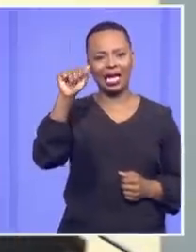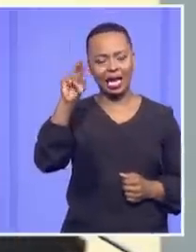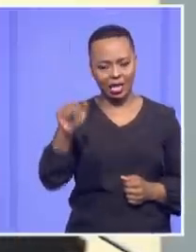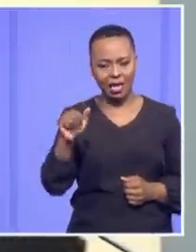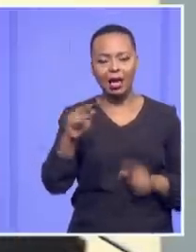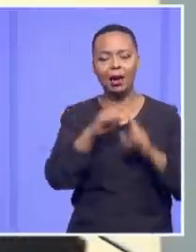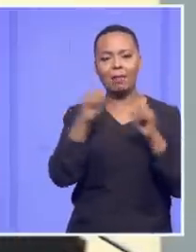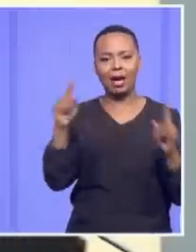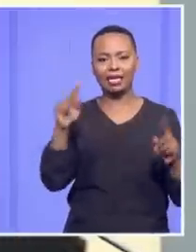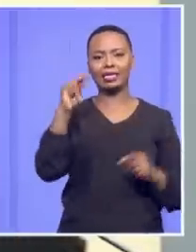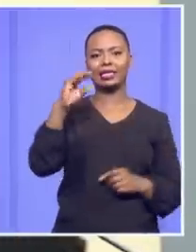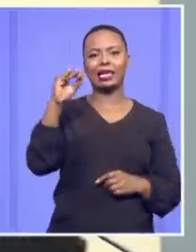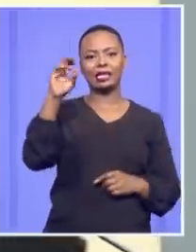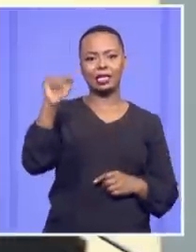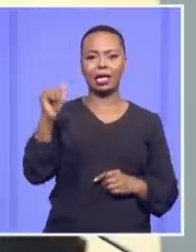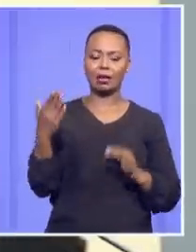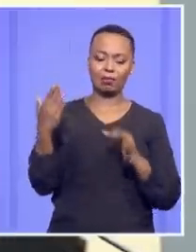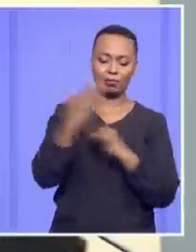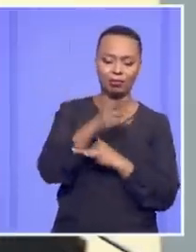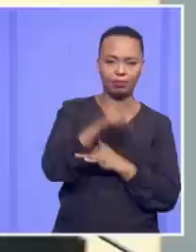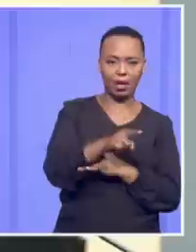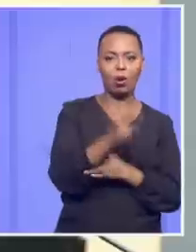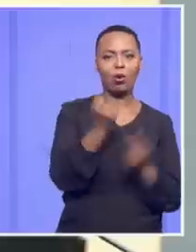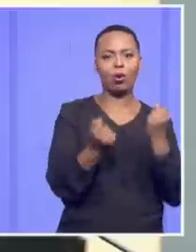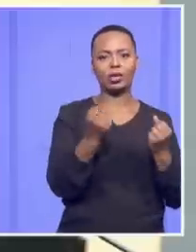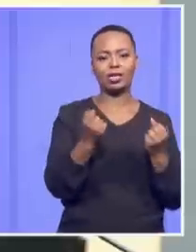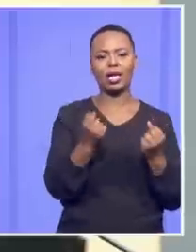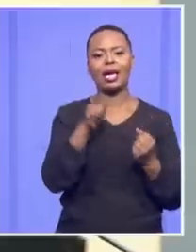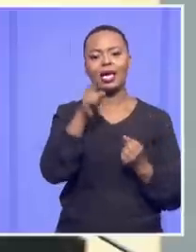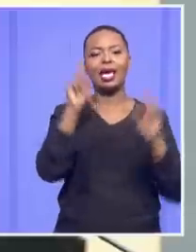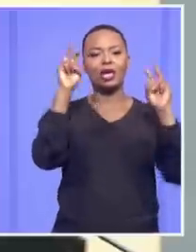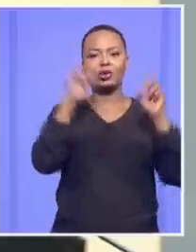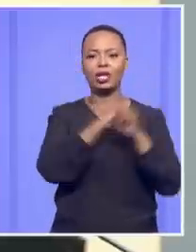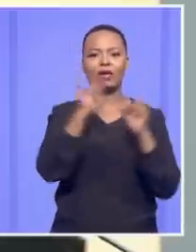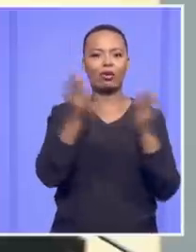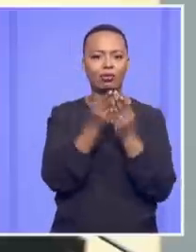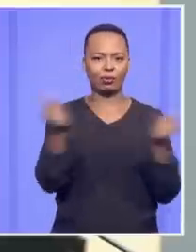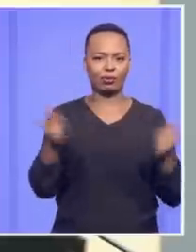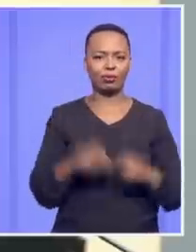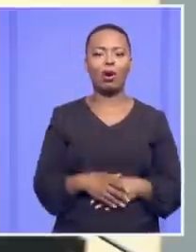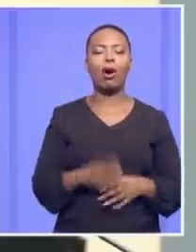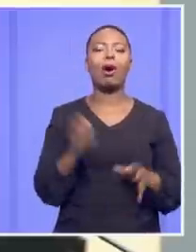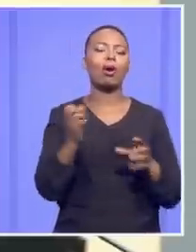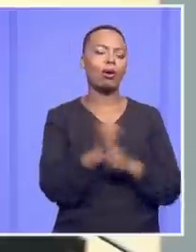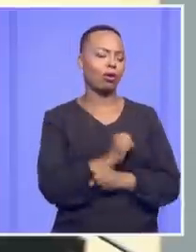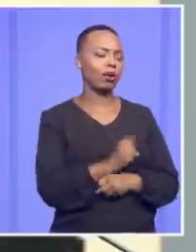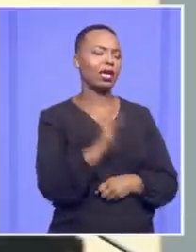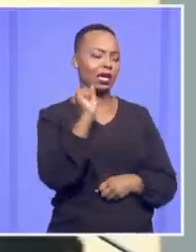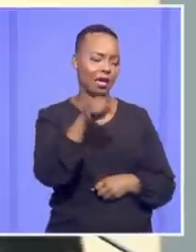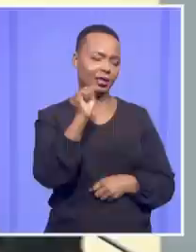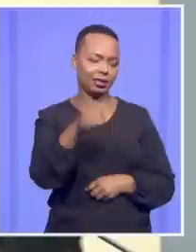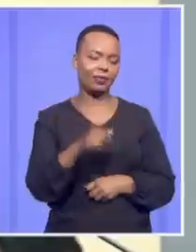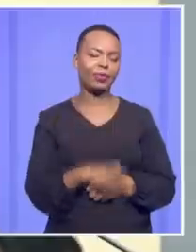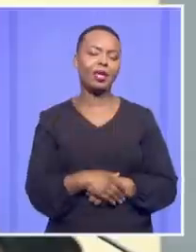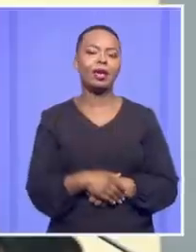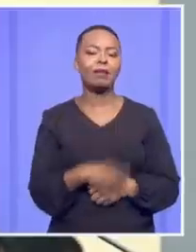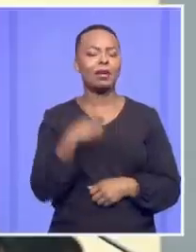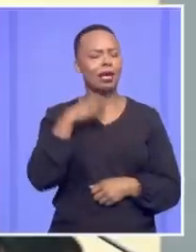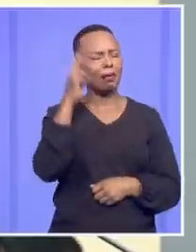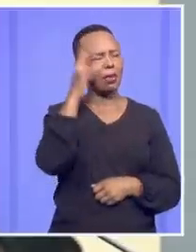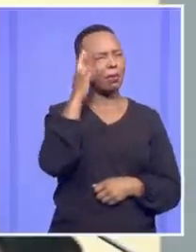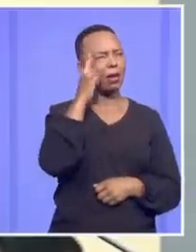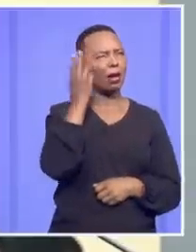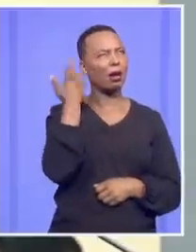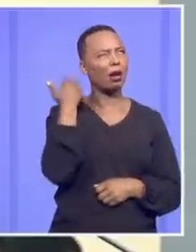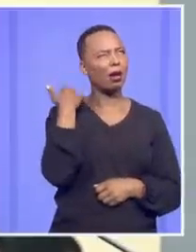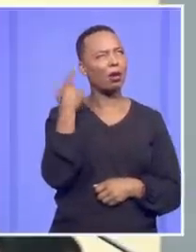as corruption watch, that issue was not dealt with. Yeah, it wasn't one of the issues. I looked at that case. Well, as far as my memory serves me, and it's